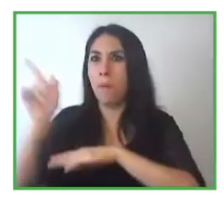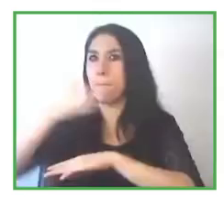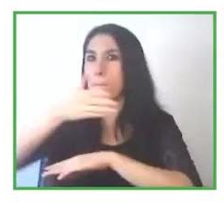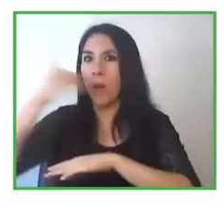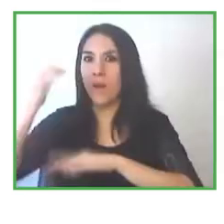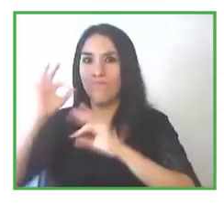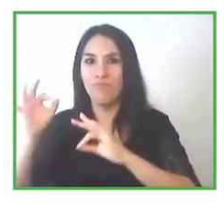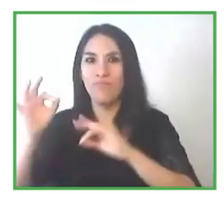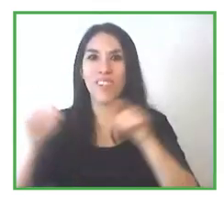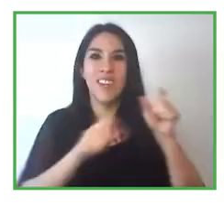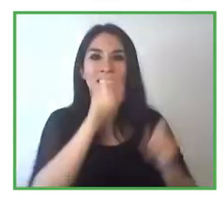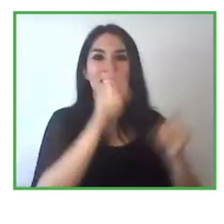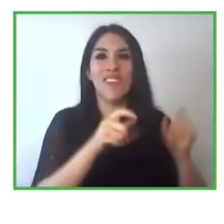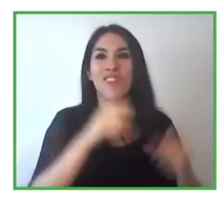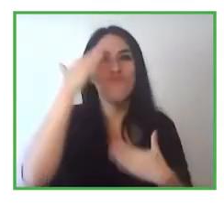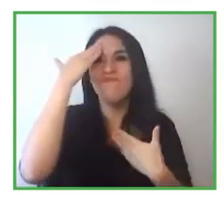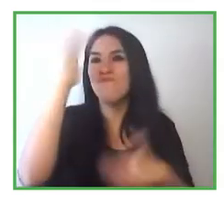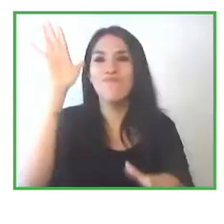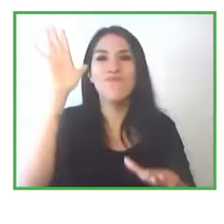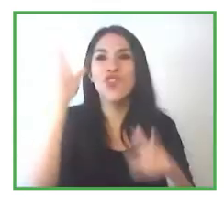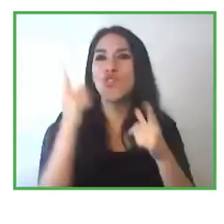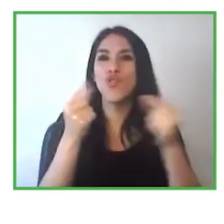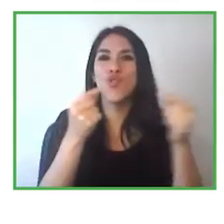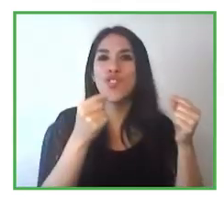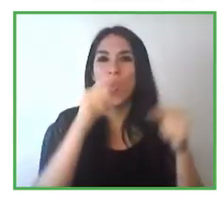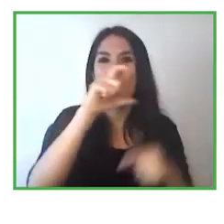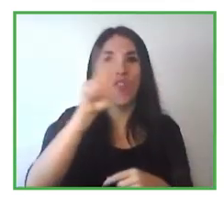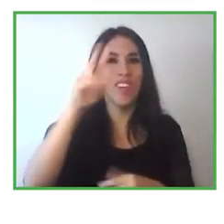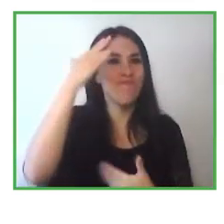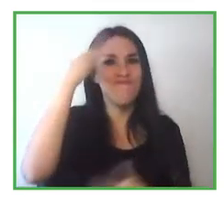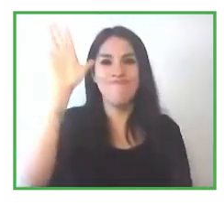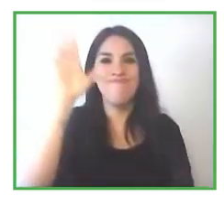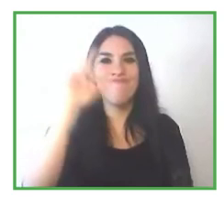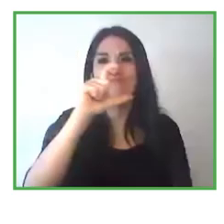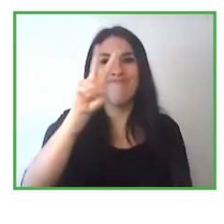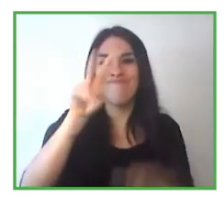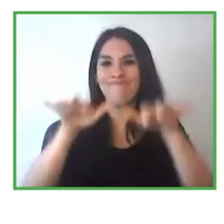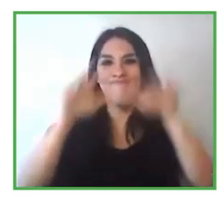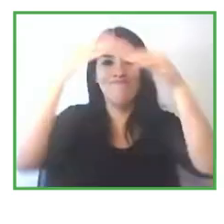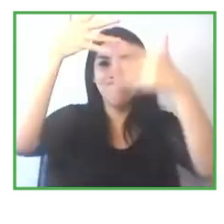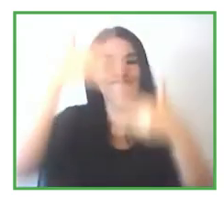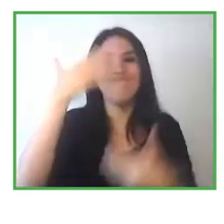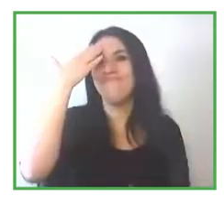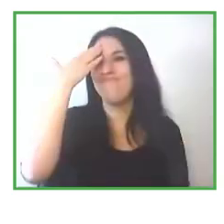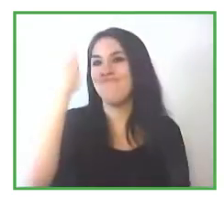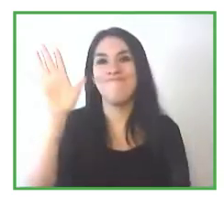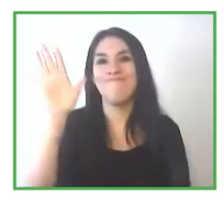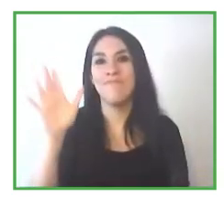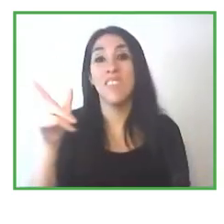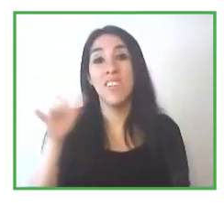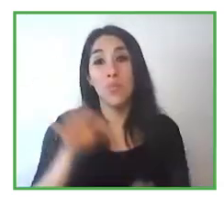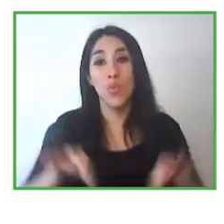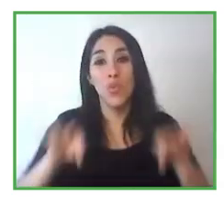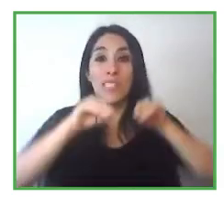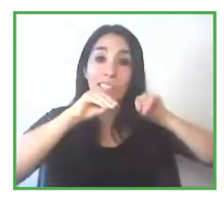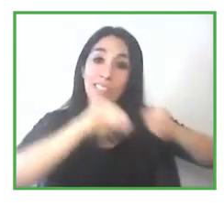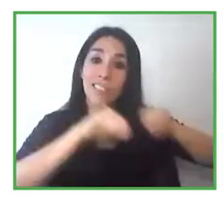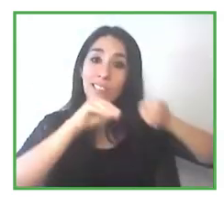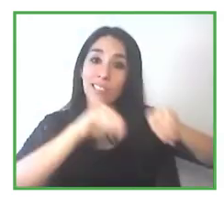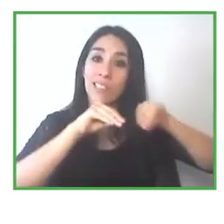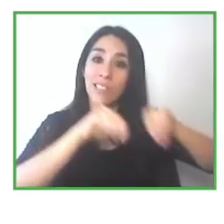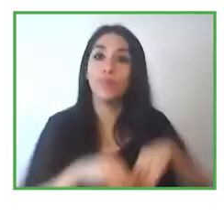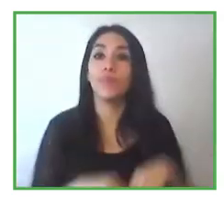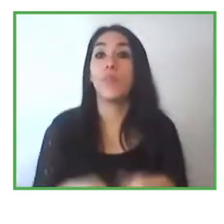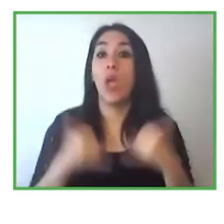records their technical preparedness and particularly bearing in mind